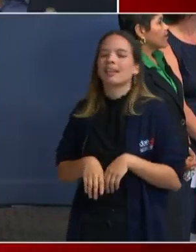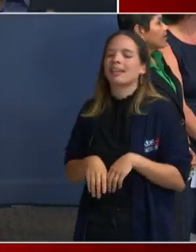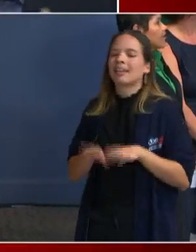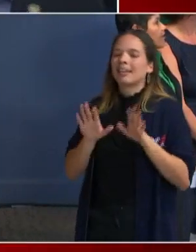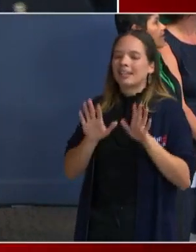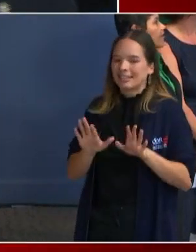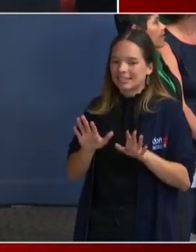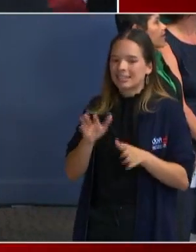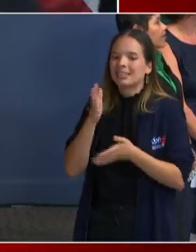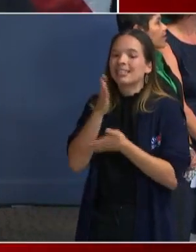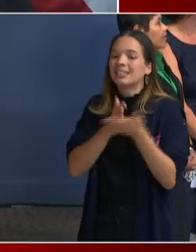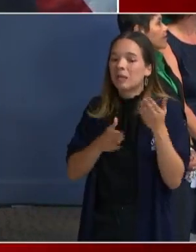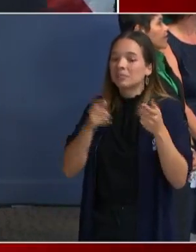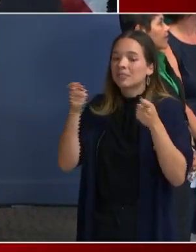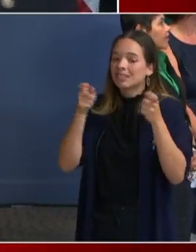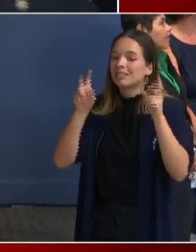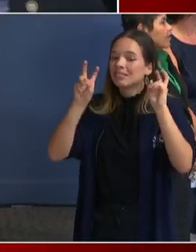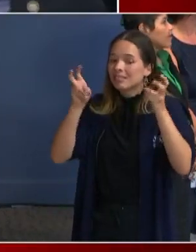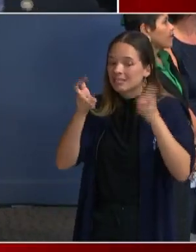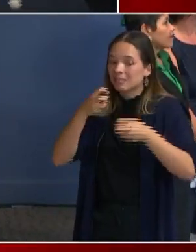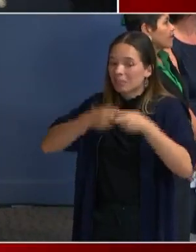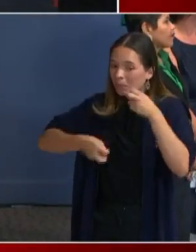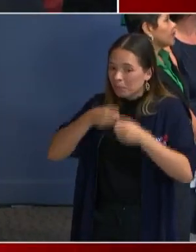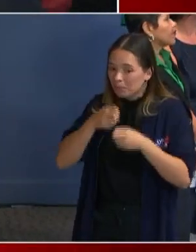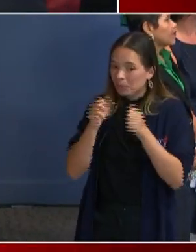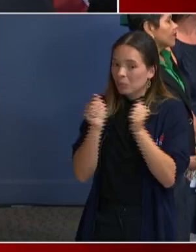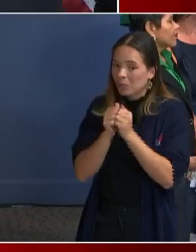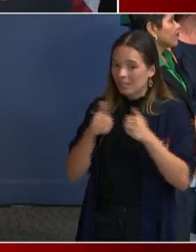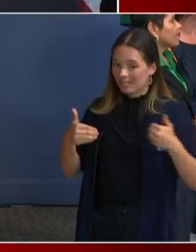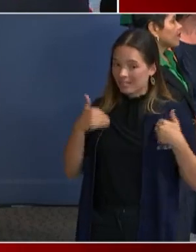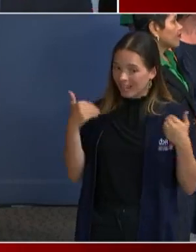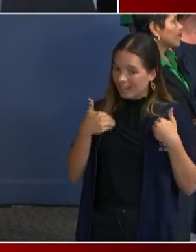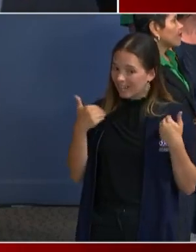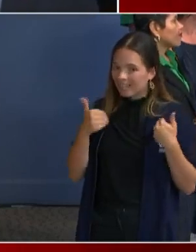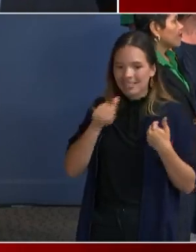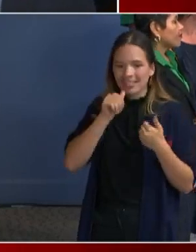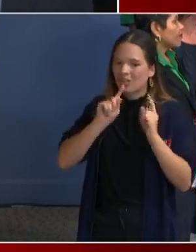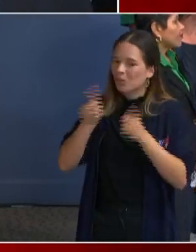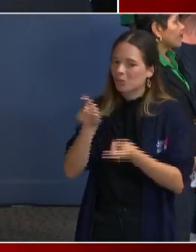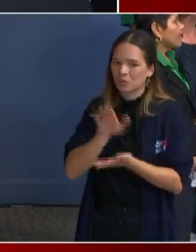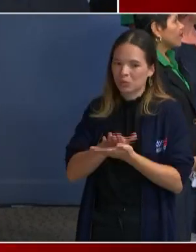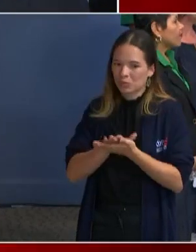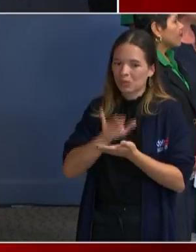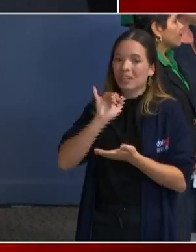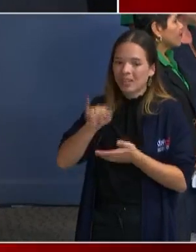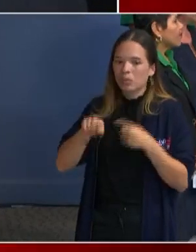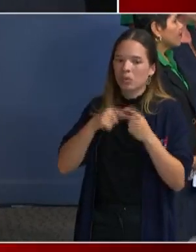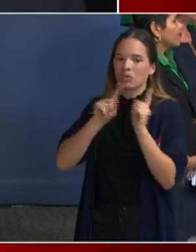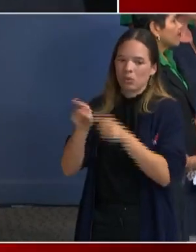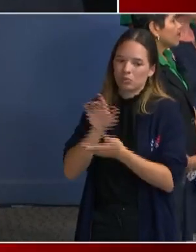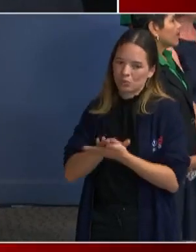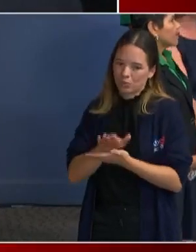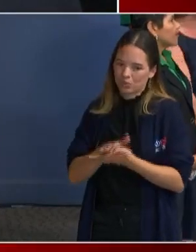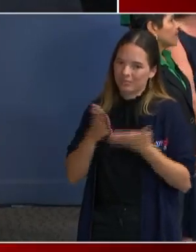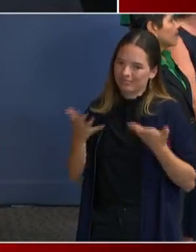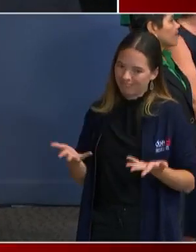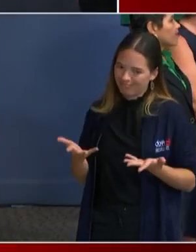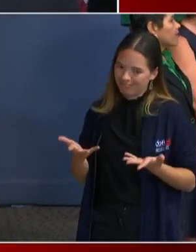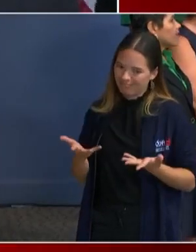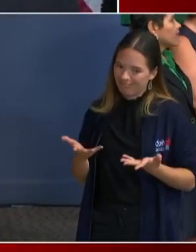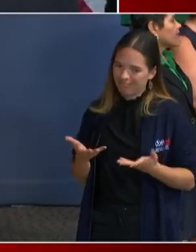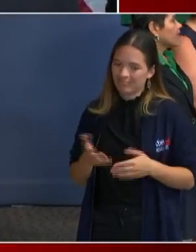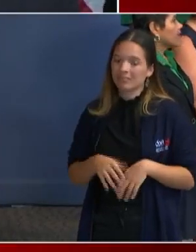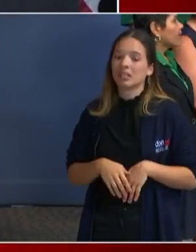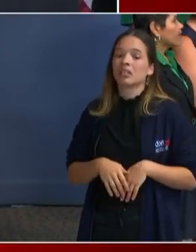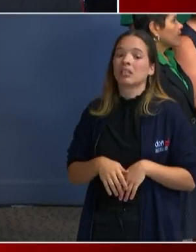juveniles is not being at school when they're supposed to be at school. So when you ask me are police enforcing where juveniles are,